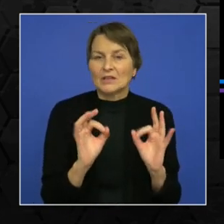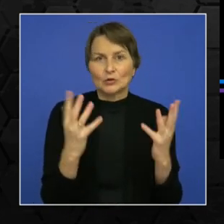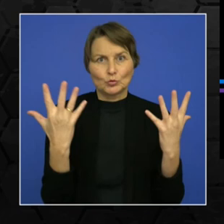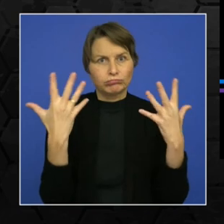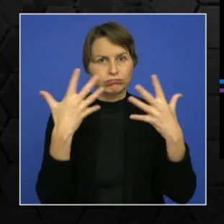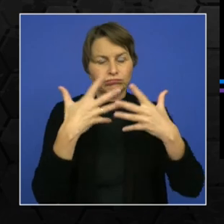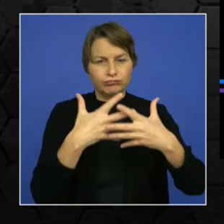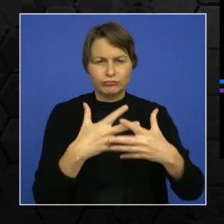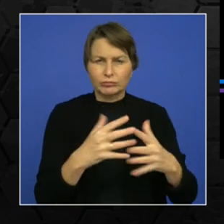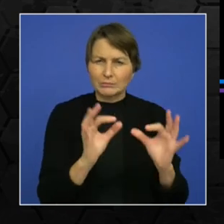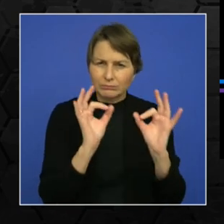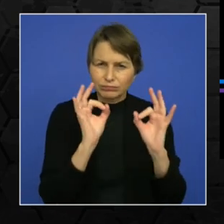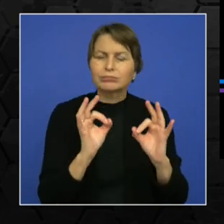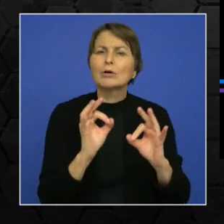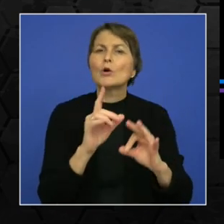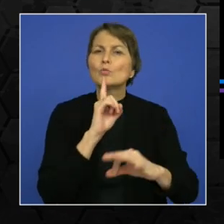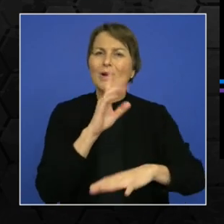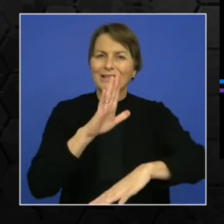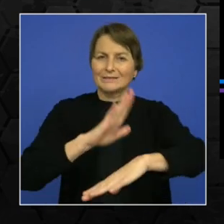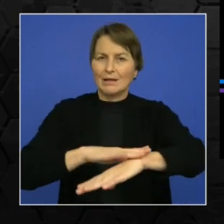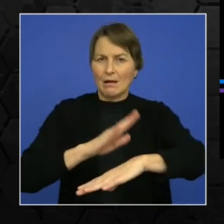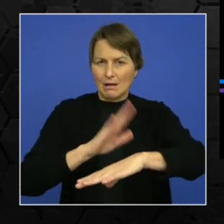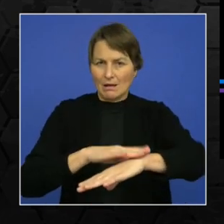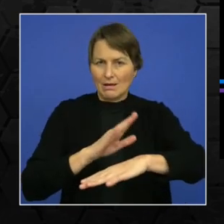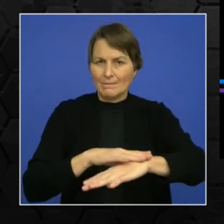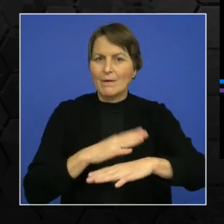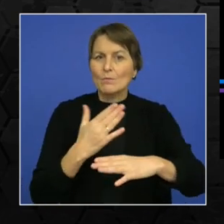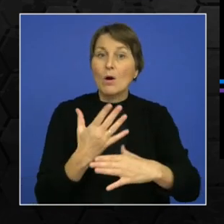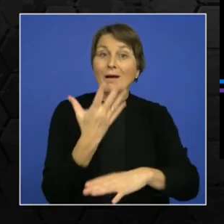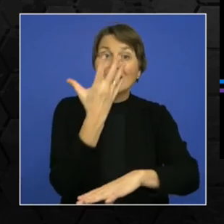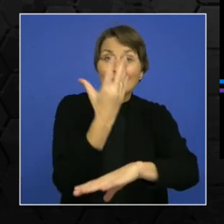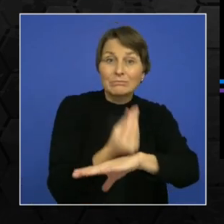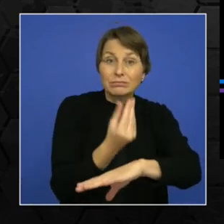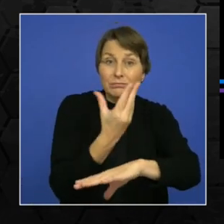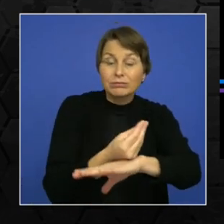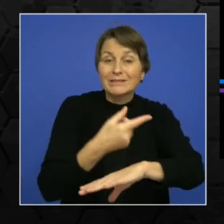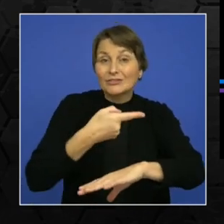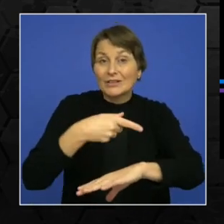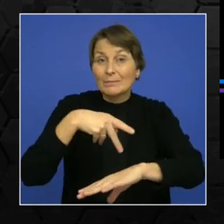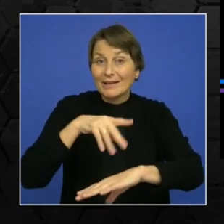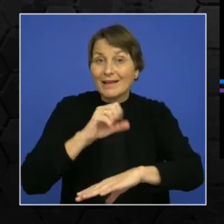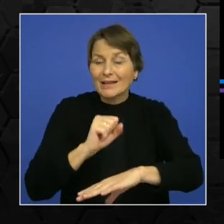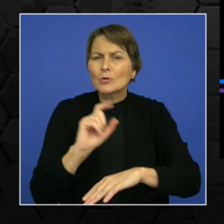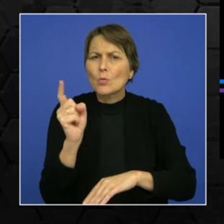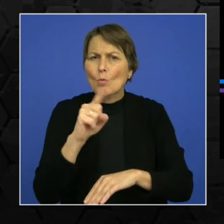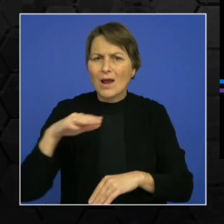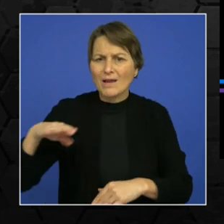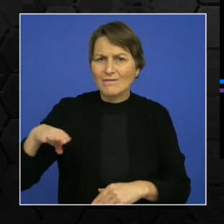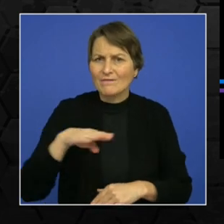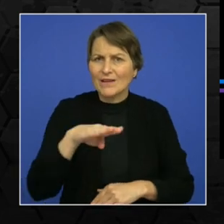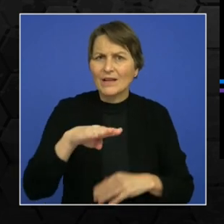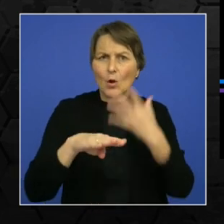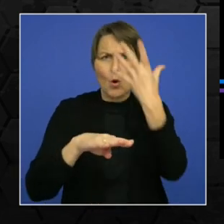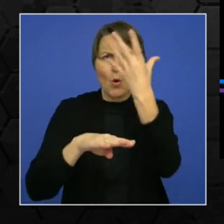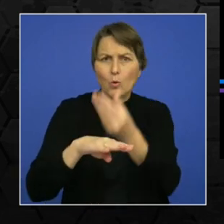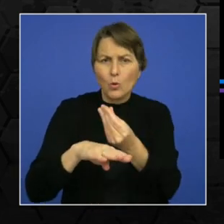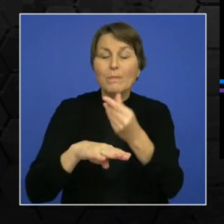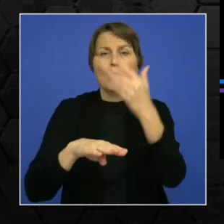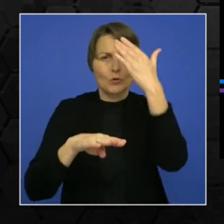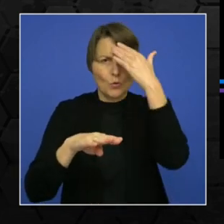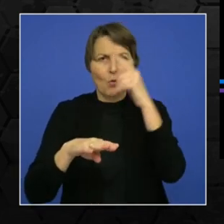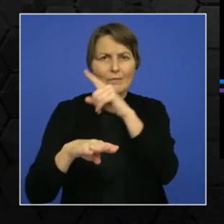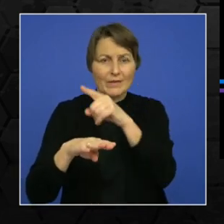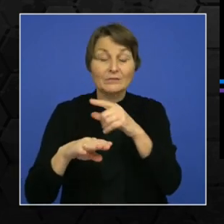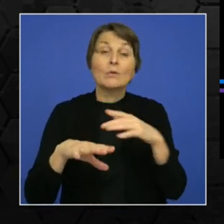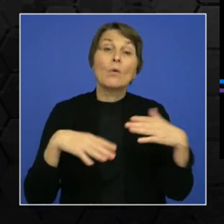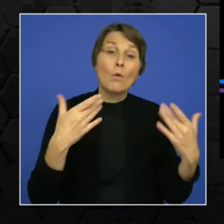RTPI real time passenger information using things like GPS and automatic vehicle location. It has automatic fare collection as well using automatic ticketing as